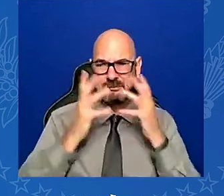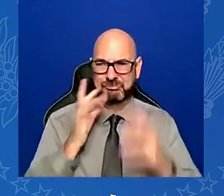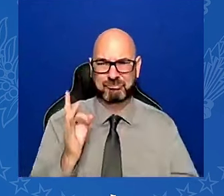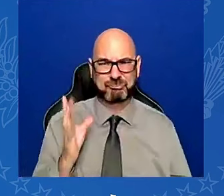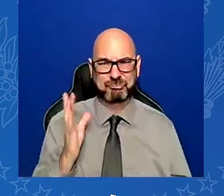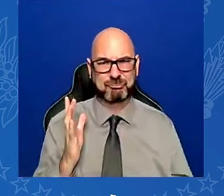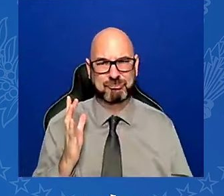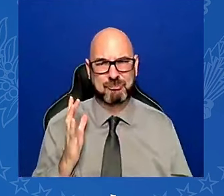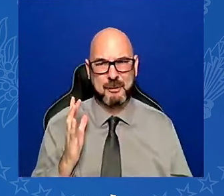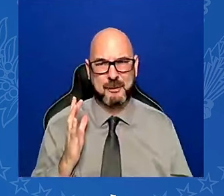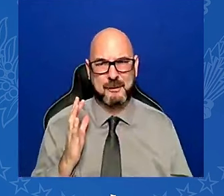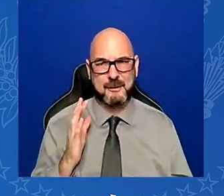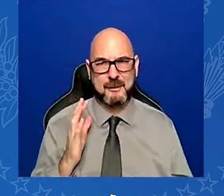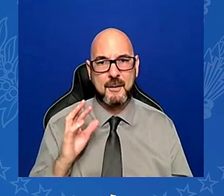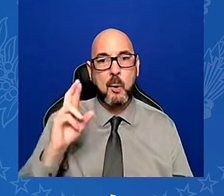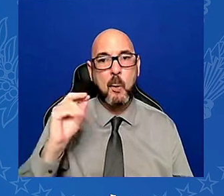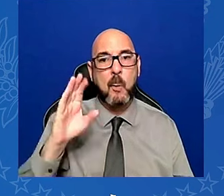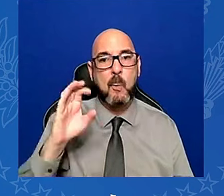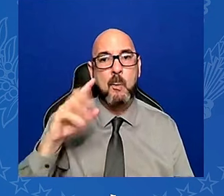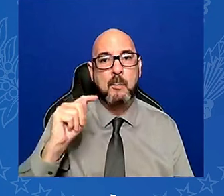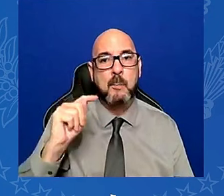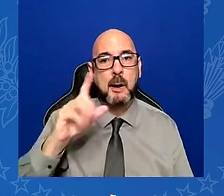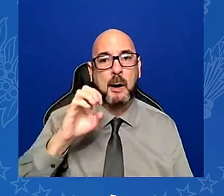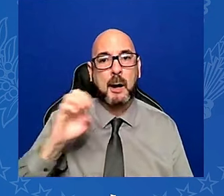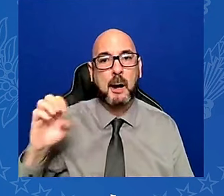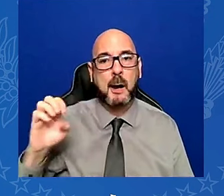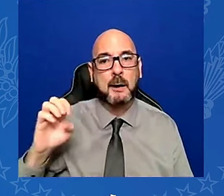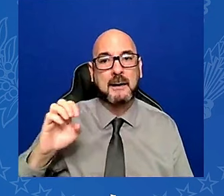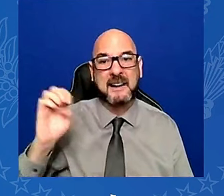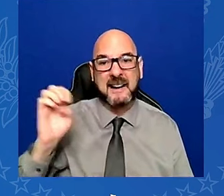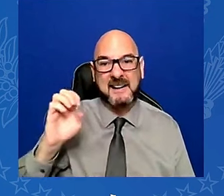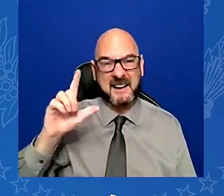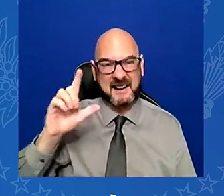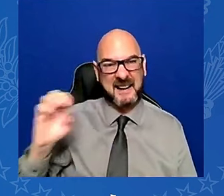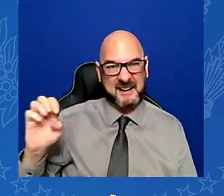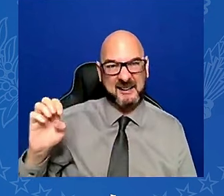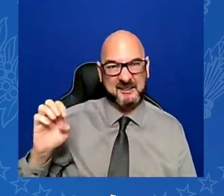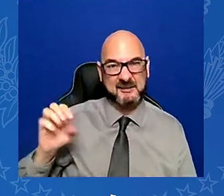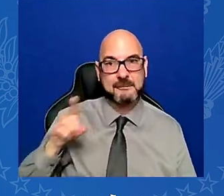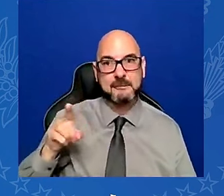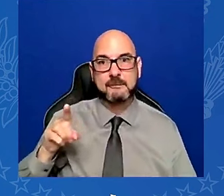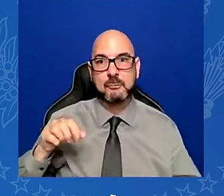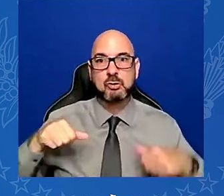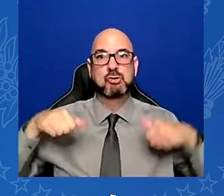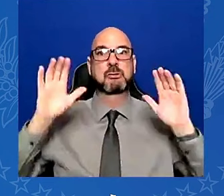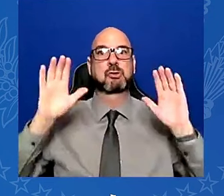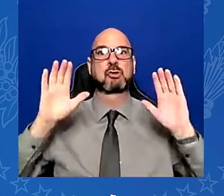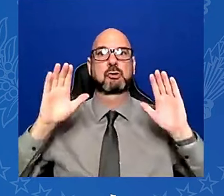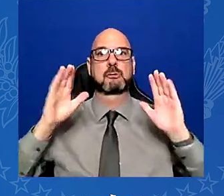age is the only thing we have in common. My vice president actually endorses me.